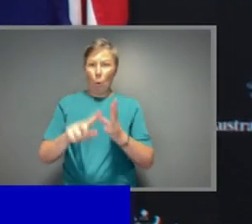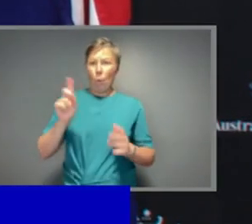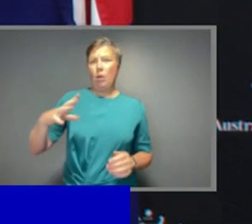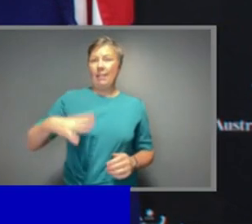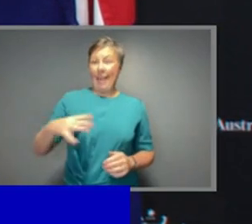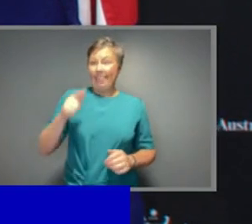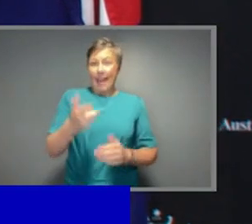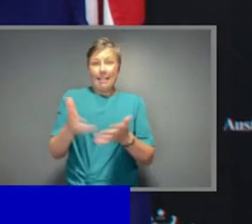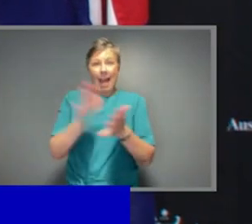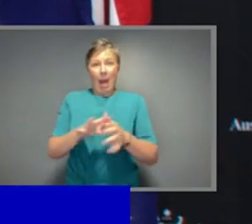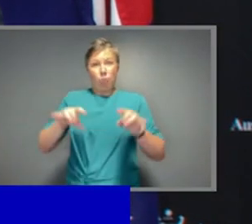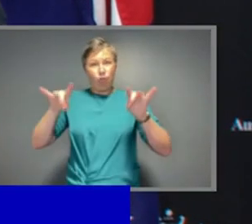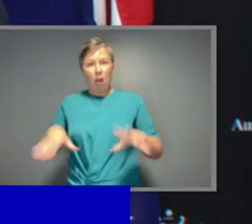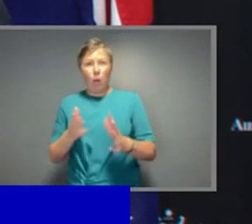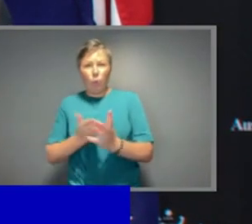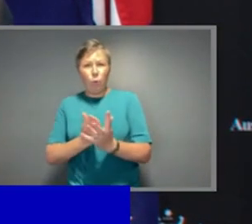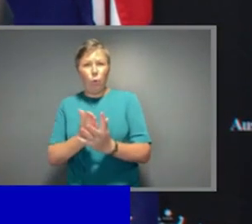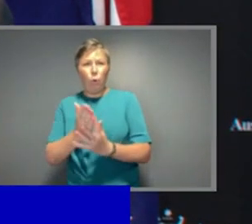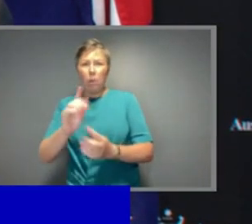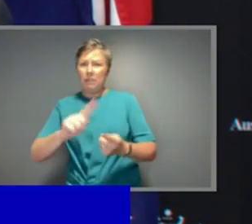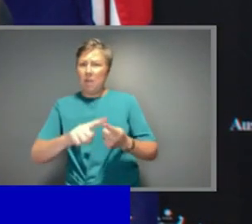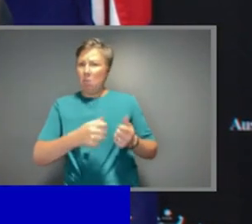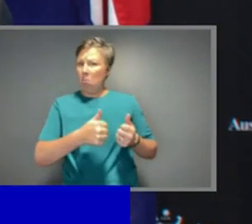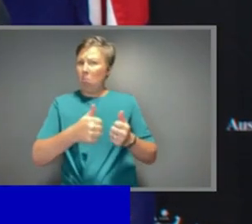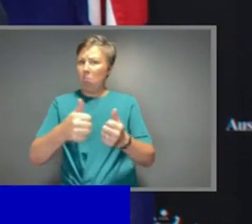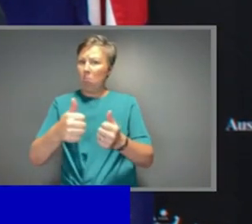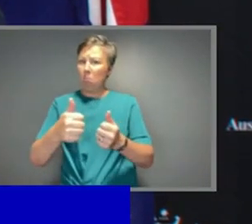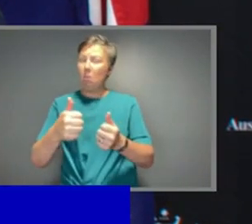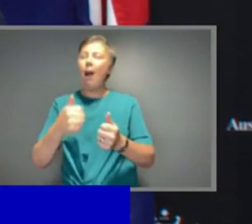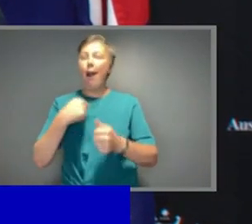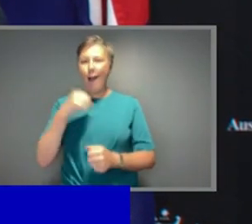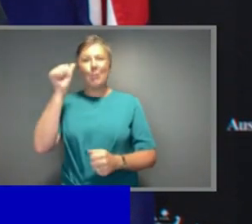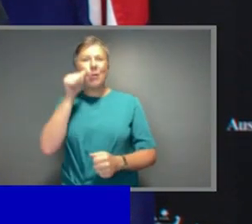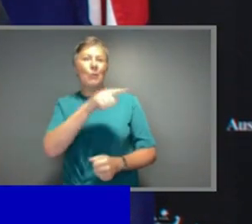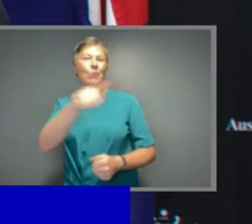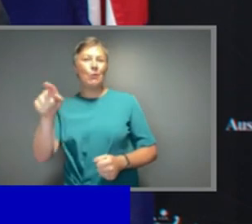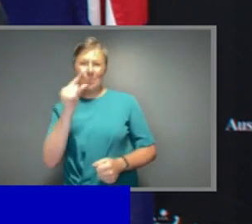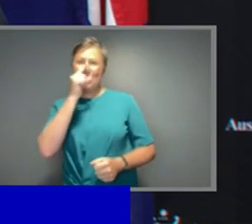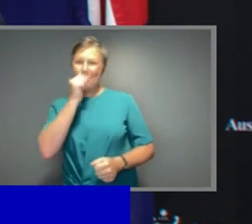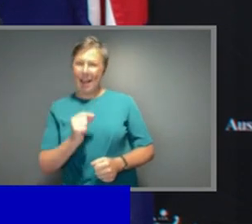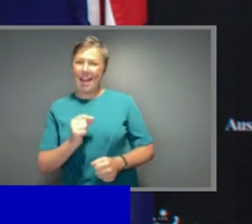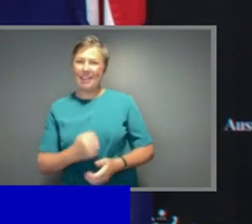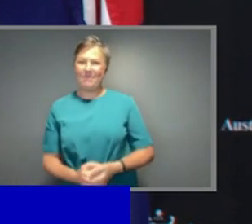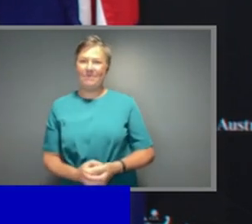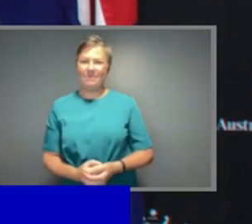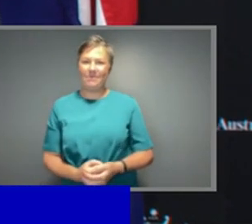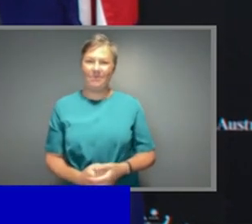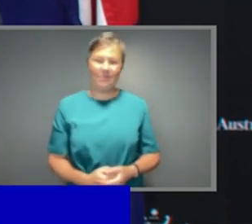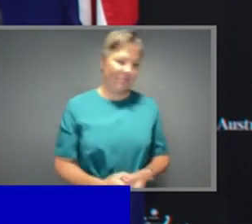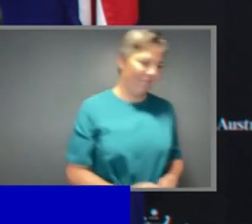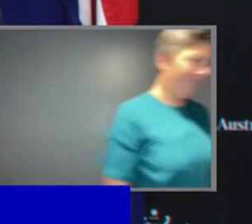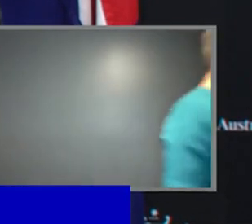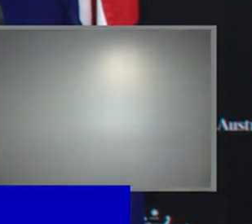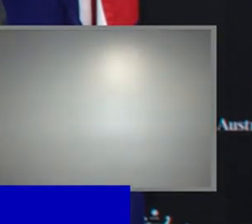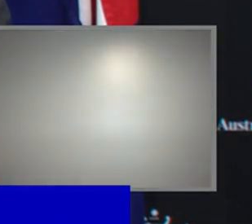to where we are today. I have great faith in the Australian people to get this country vaccinated. We are